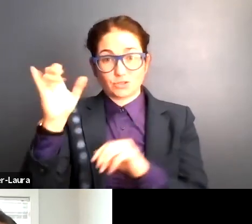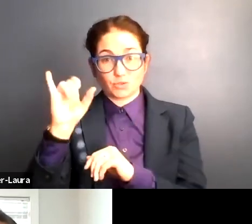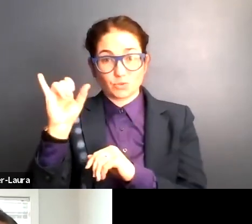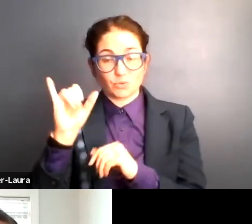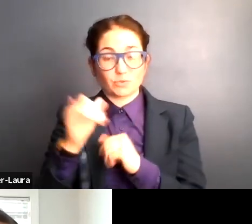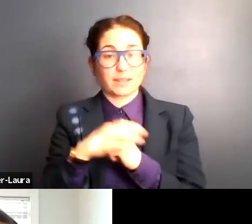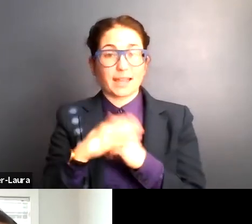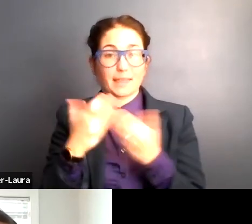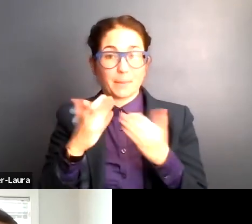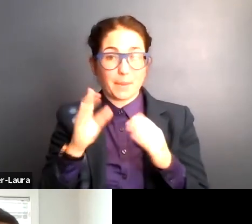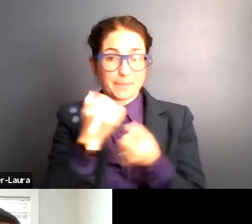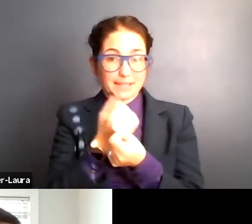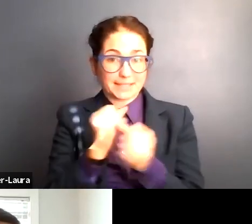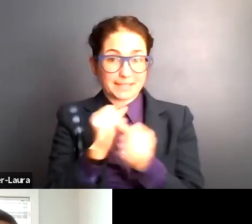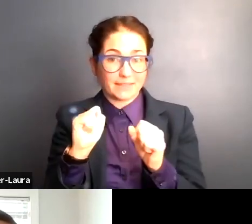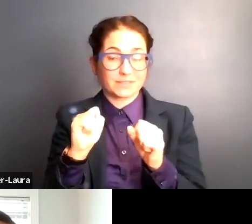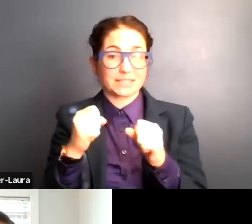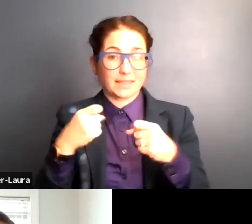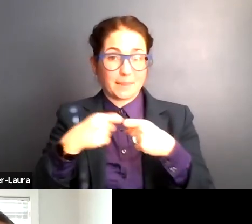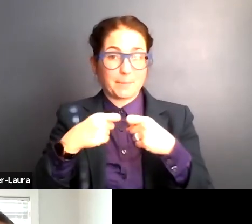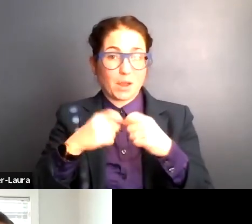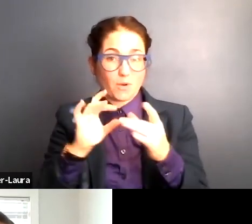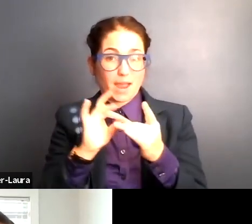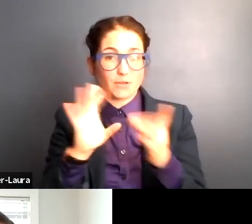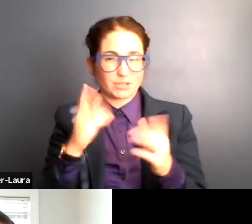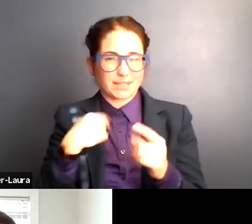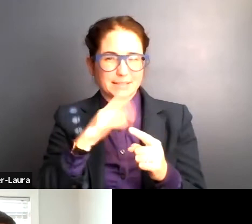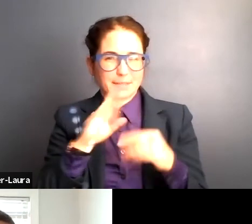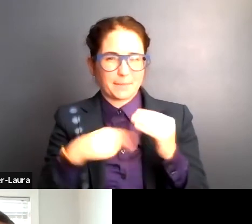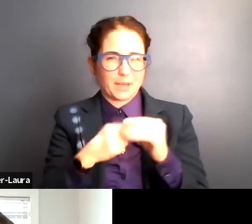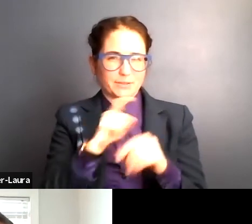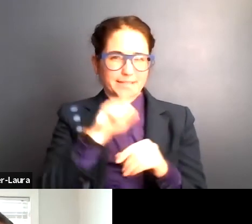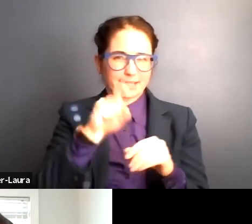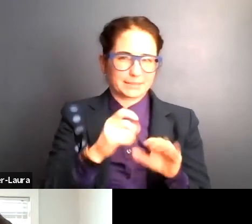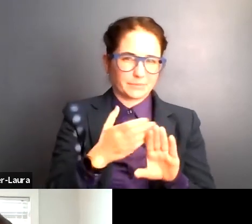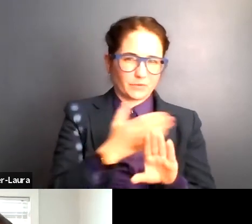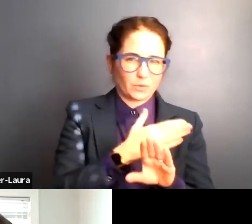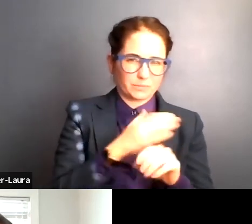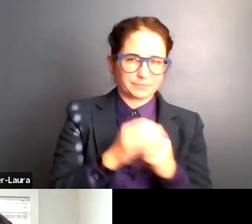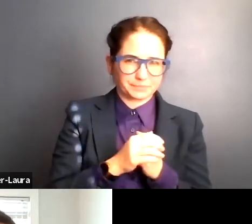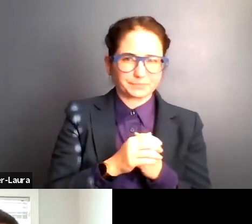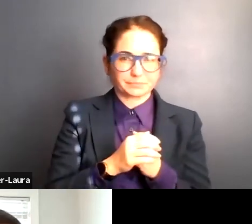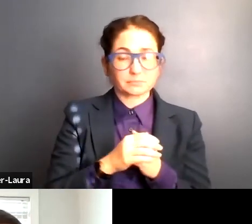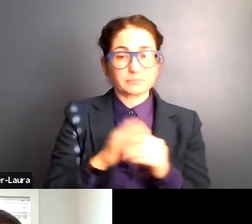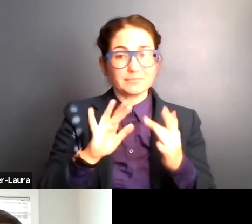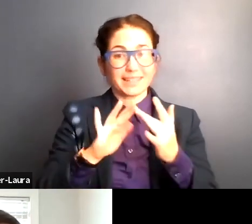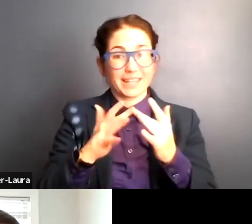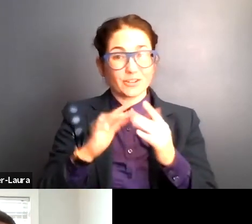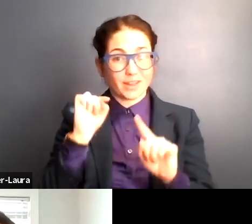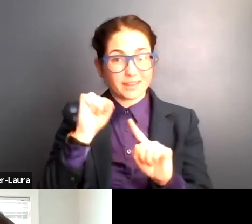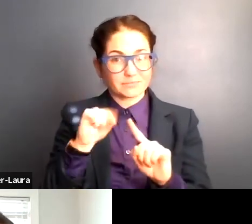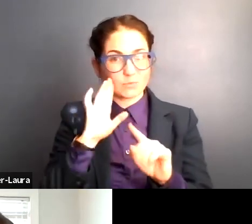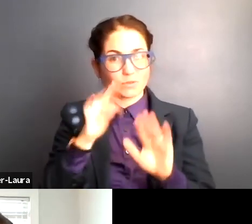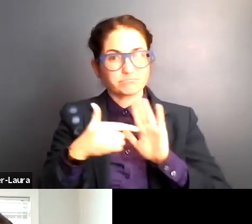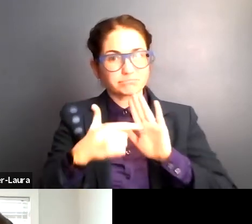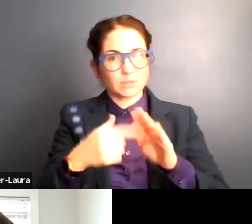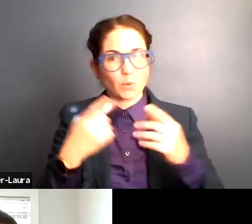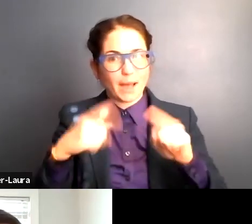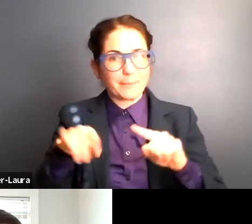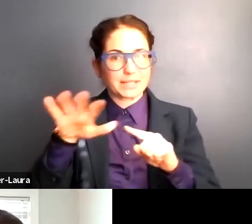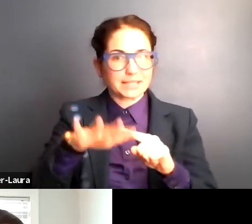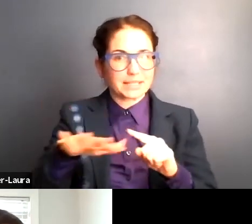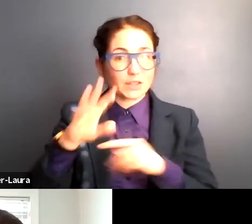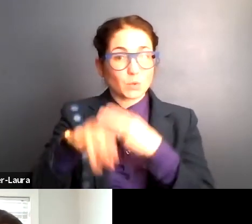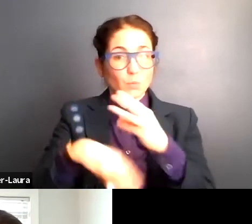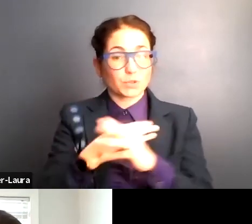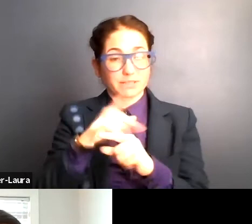public safety power outages I was speaking of. Um, the internet is your key to what's happening in the world and what you need to